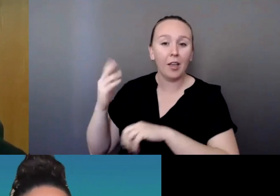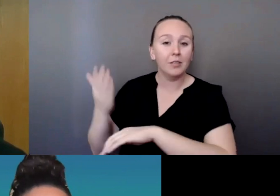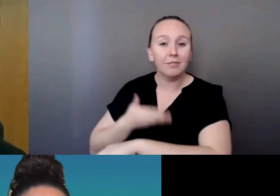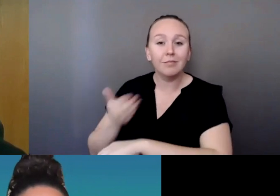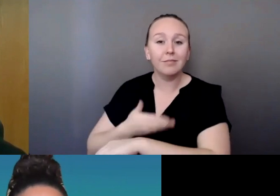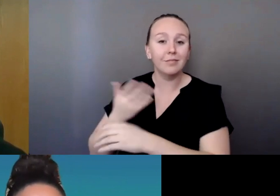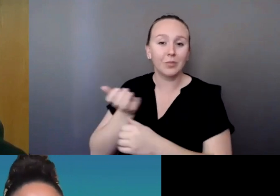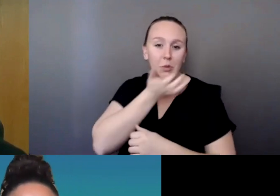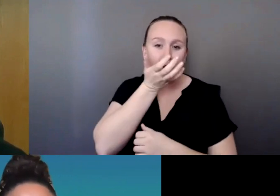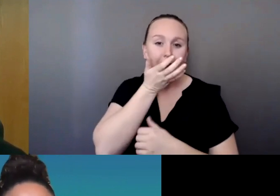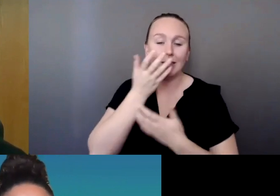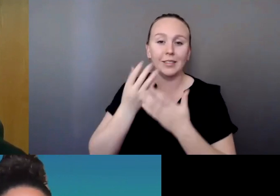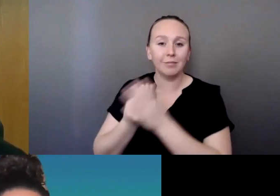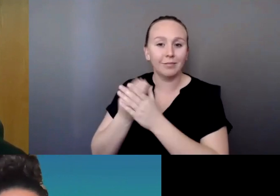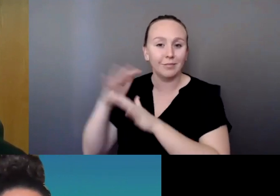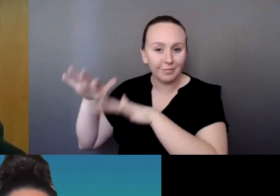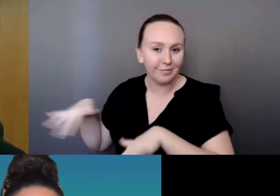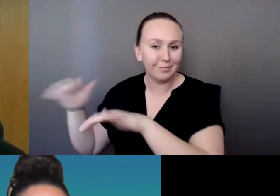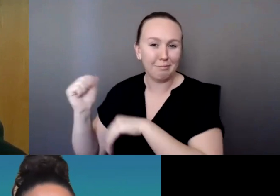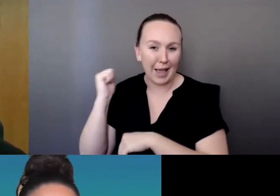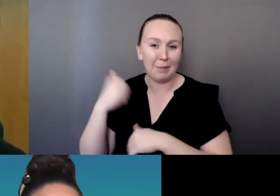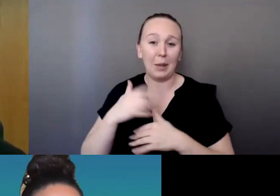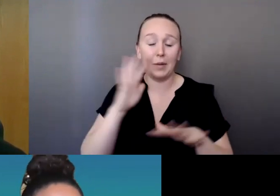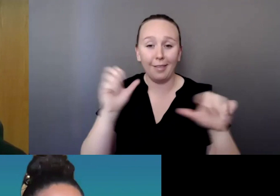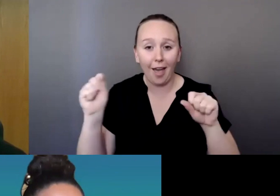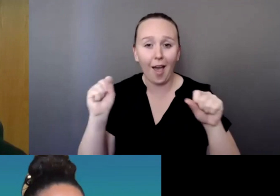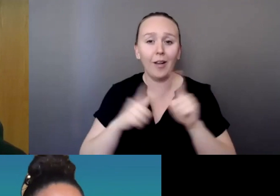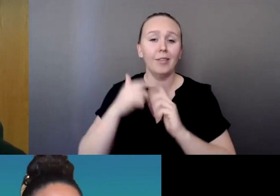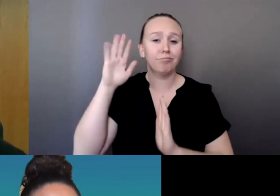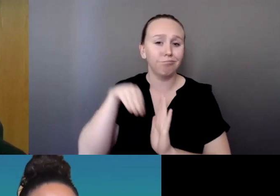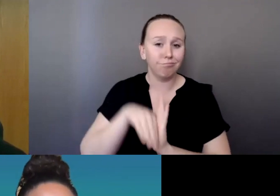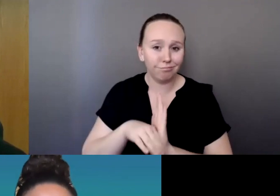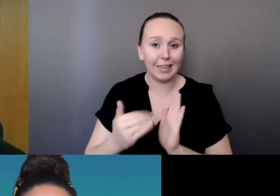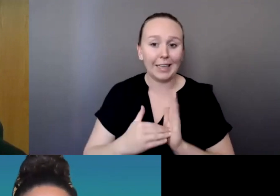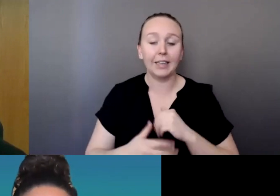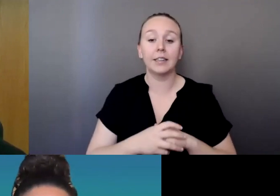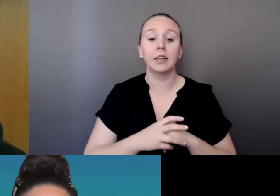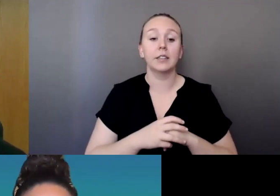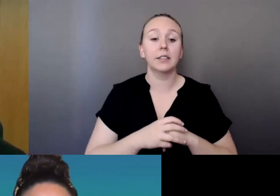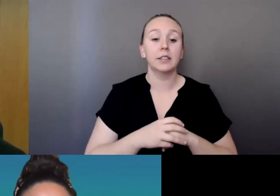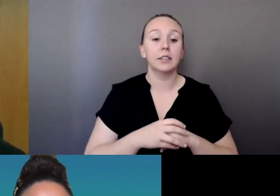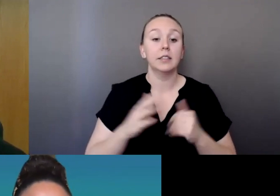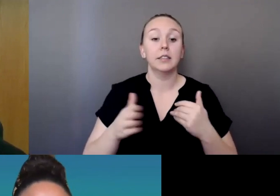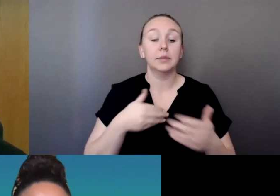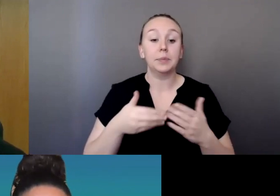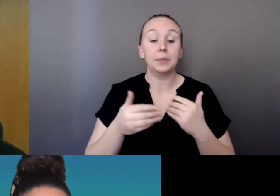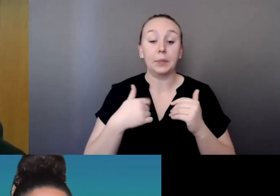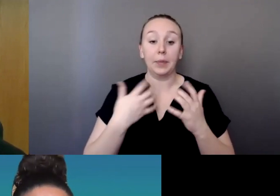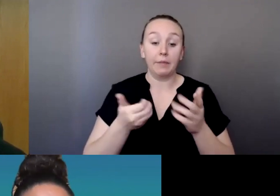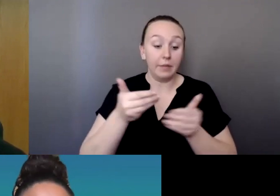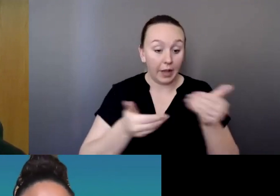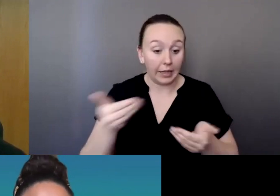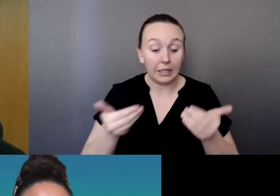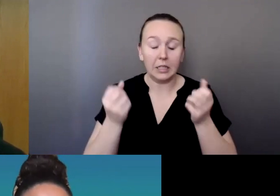I have invited a handful of folks from as many indigenous nations as I can in